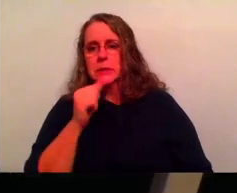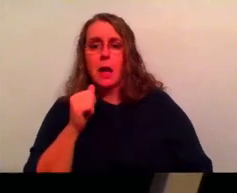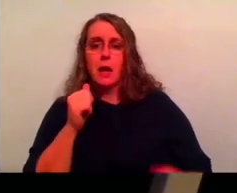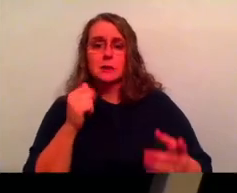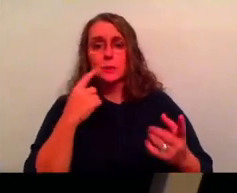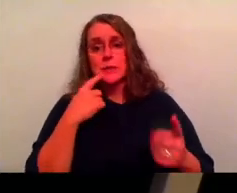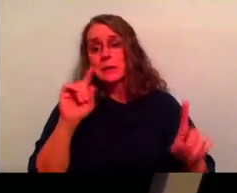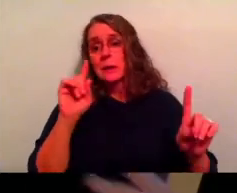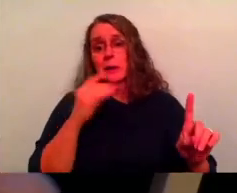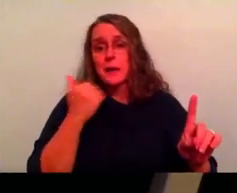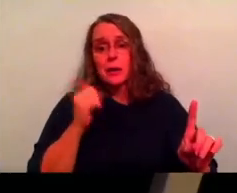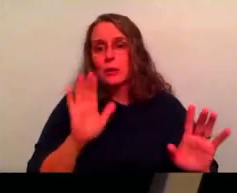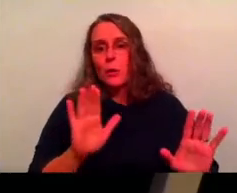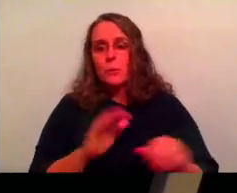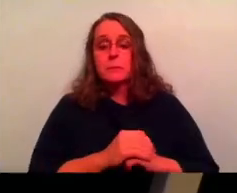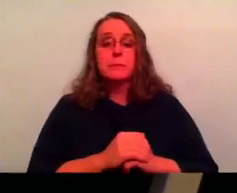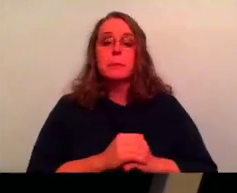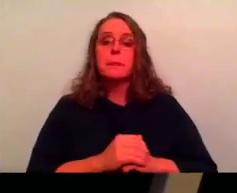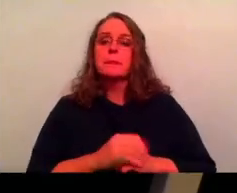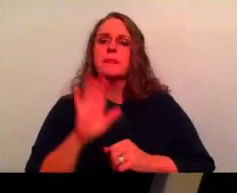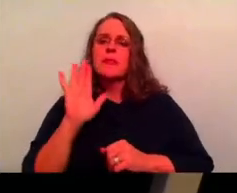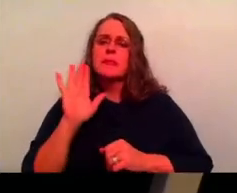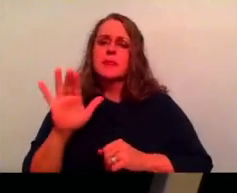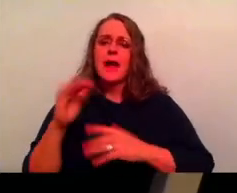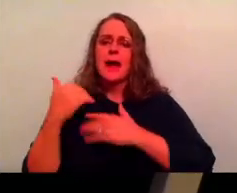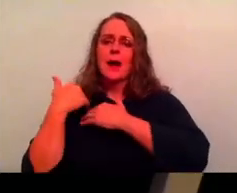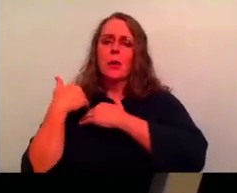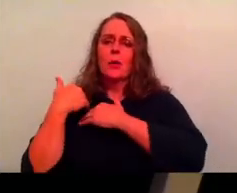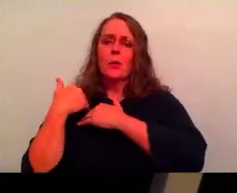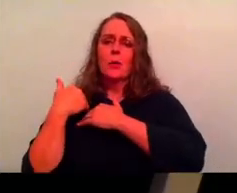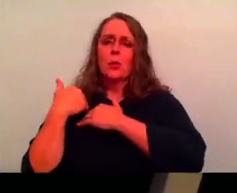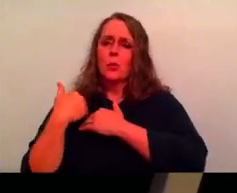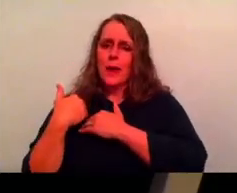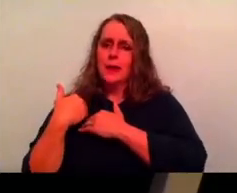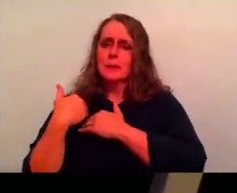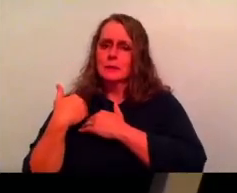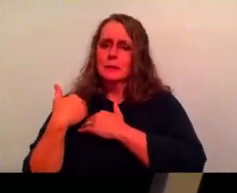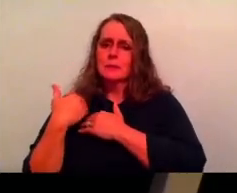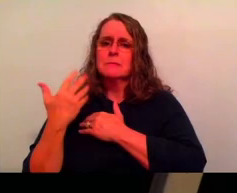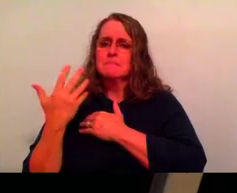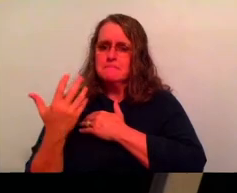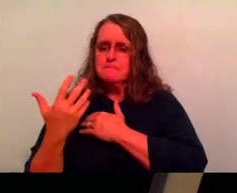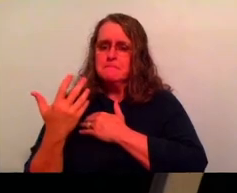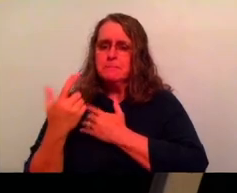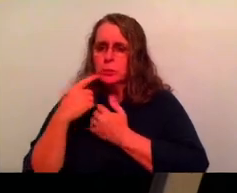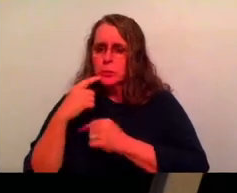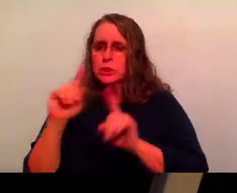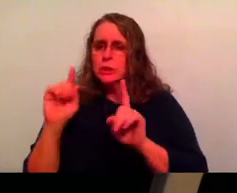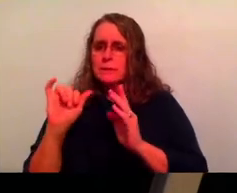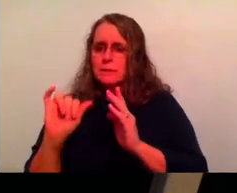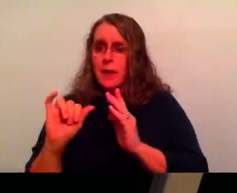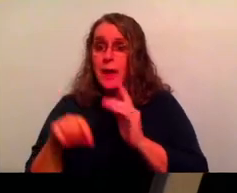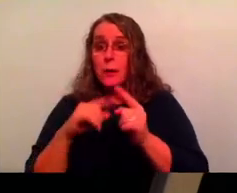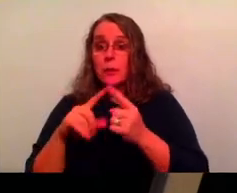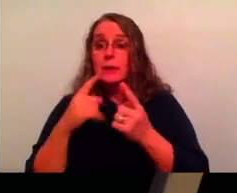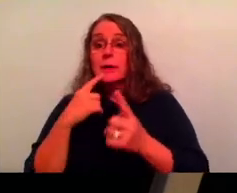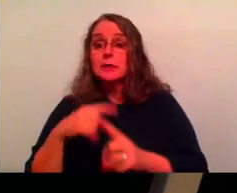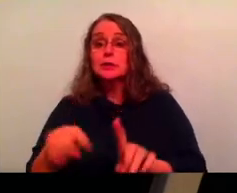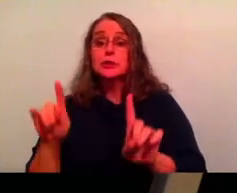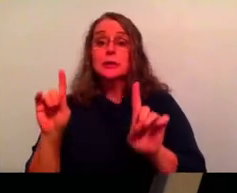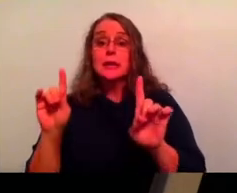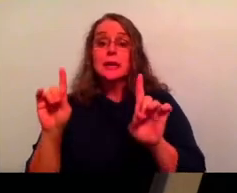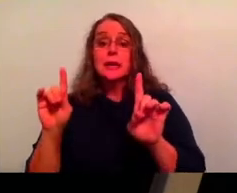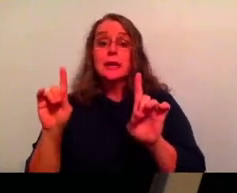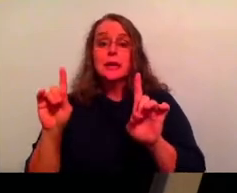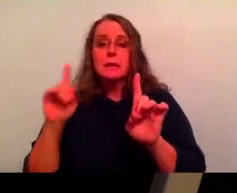we can become better, we're putting the weight on our shoulders that we have to carry that to, to, to achieve that. And also once it's achieved, we're, the